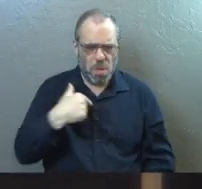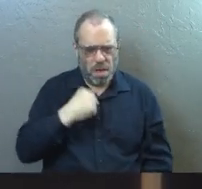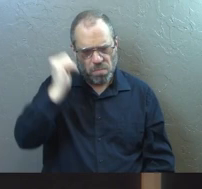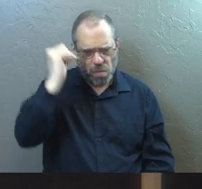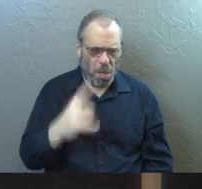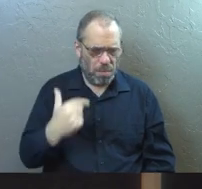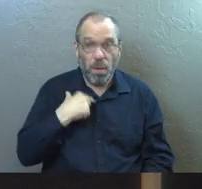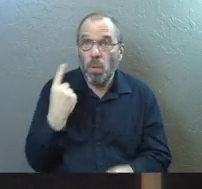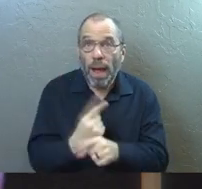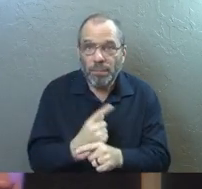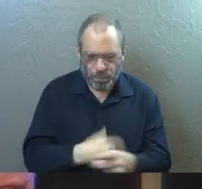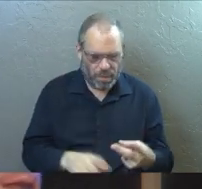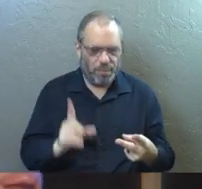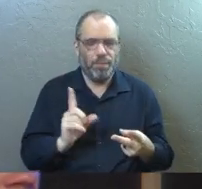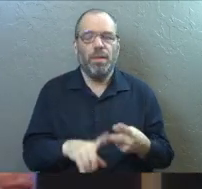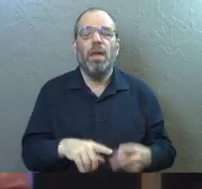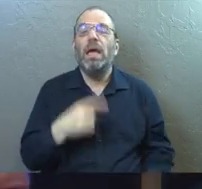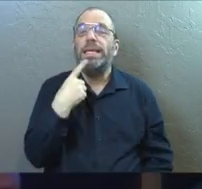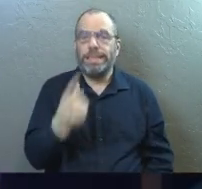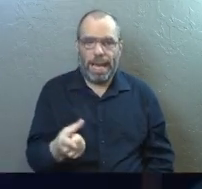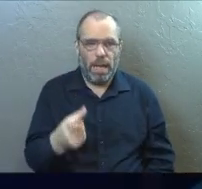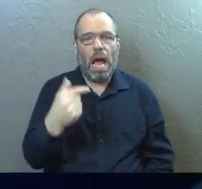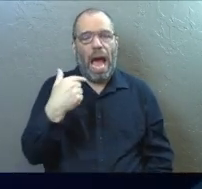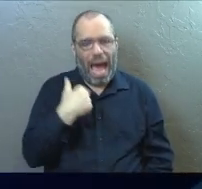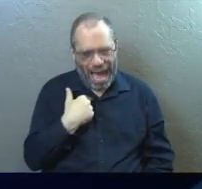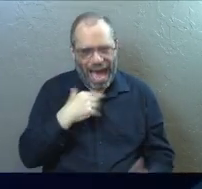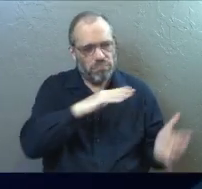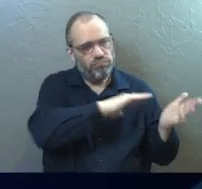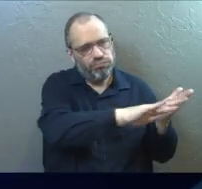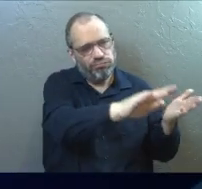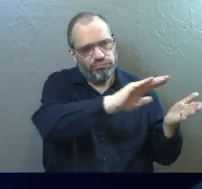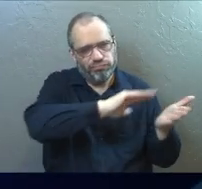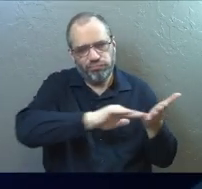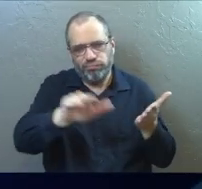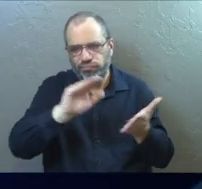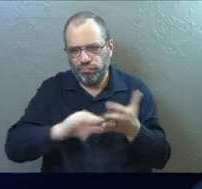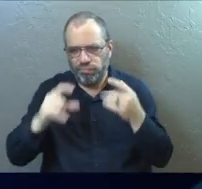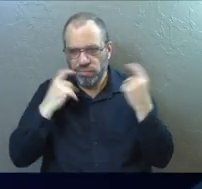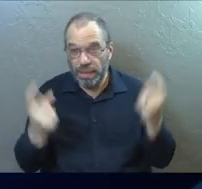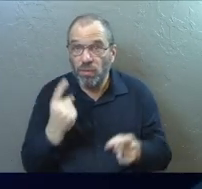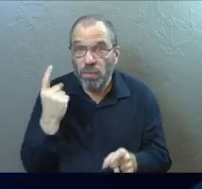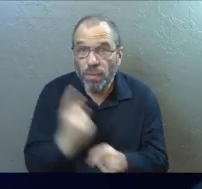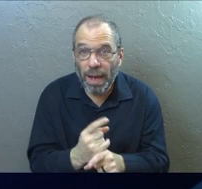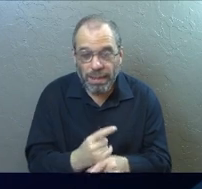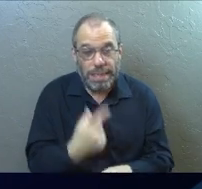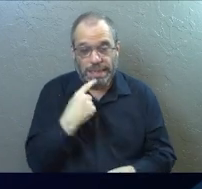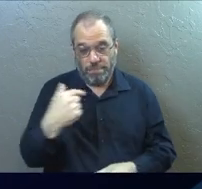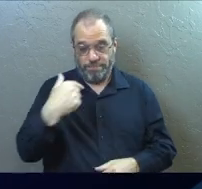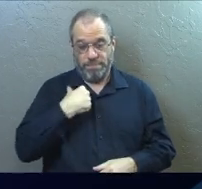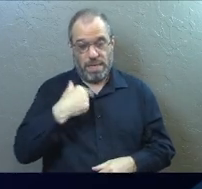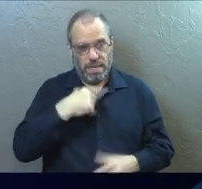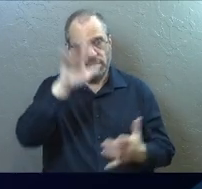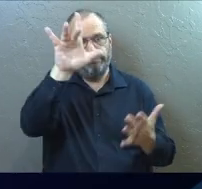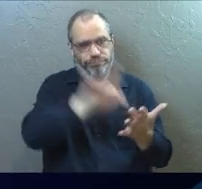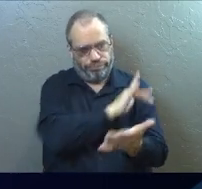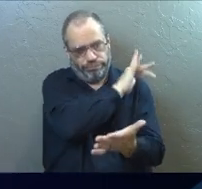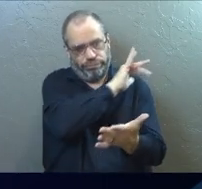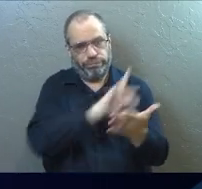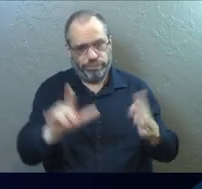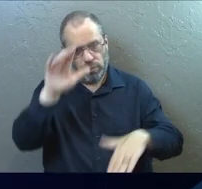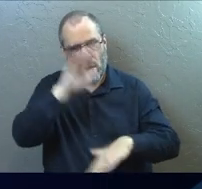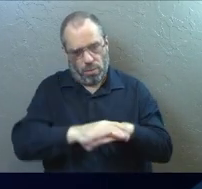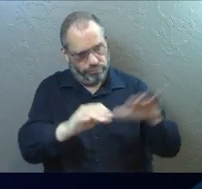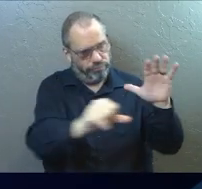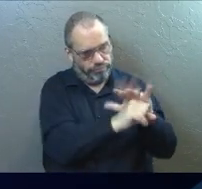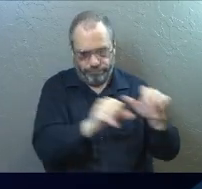Yes? And he claimed that he was going to be able to forgive us our sins. He claimed that he could pay the ransom on